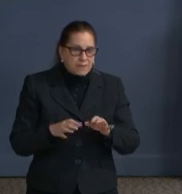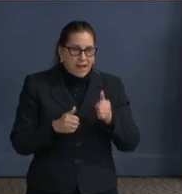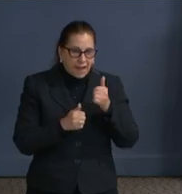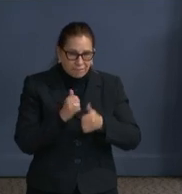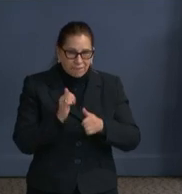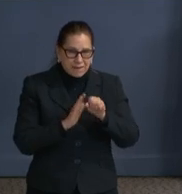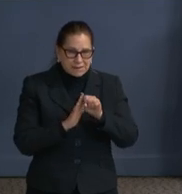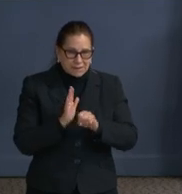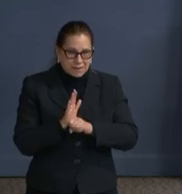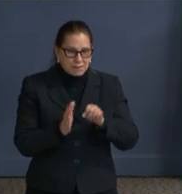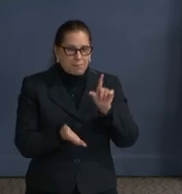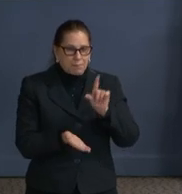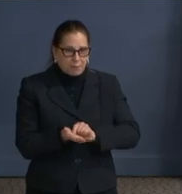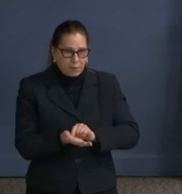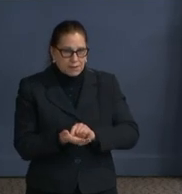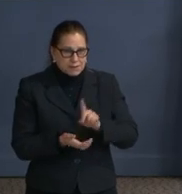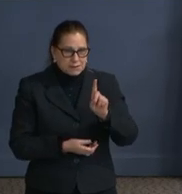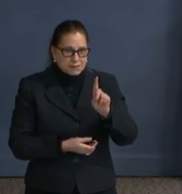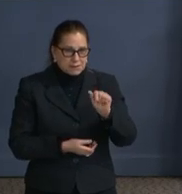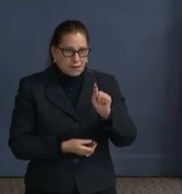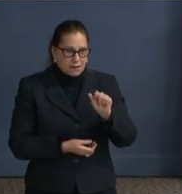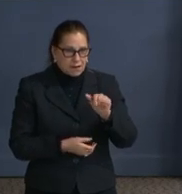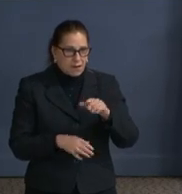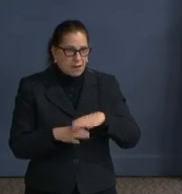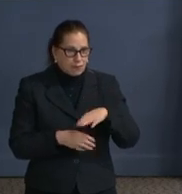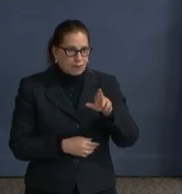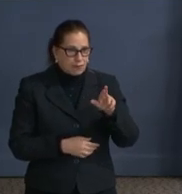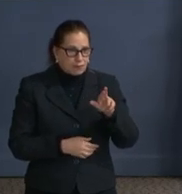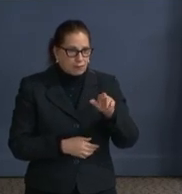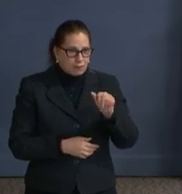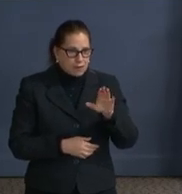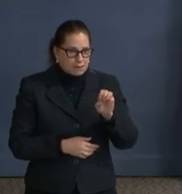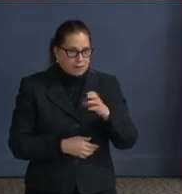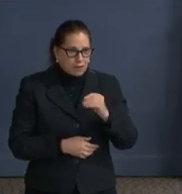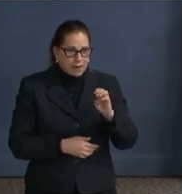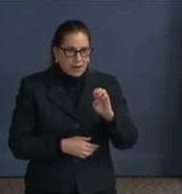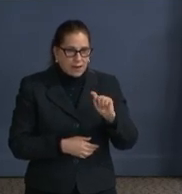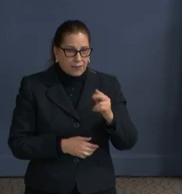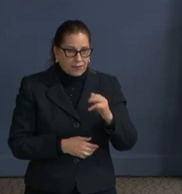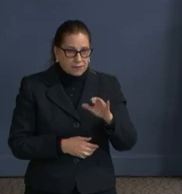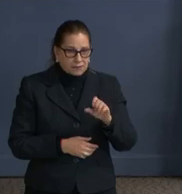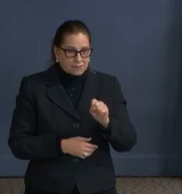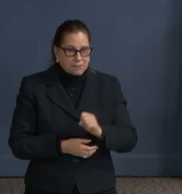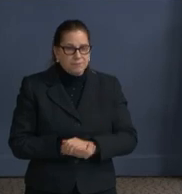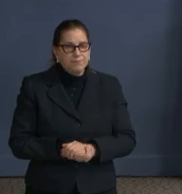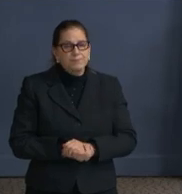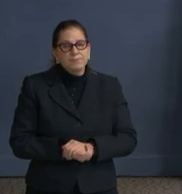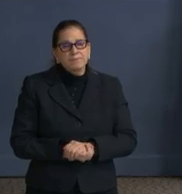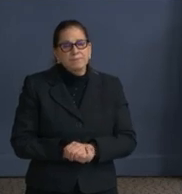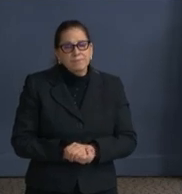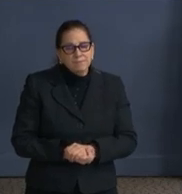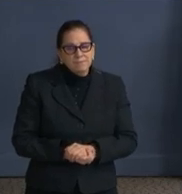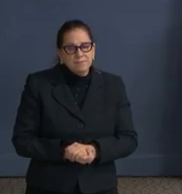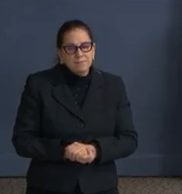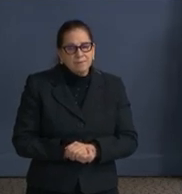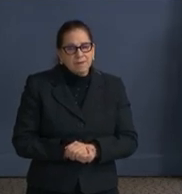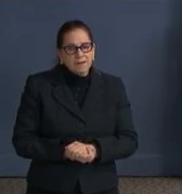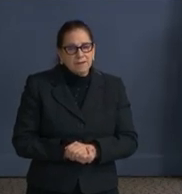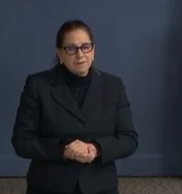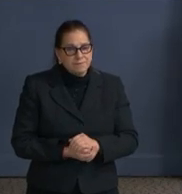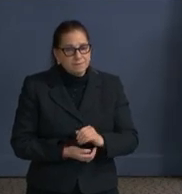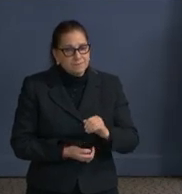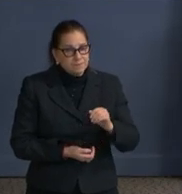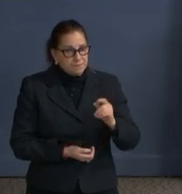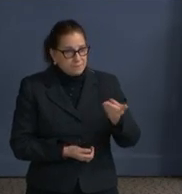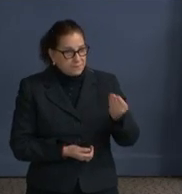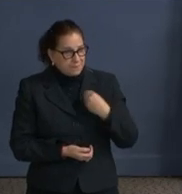race and ethnicity. The challenge that we've had is ensuring that vaccine providers give us the data and they collect it at the time of